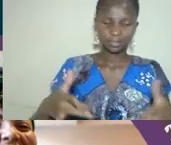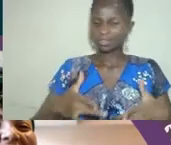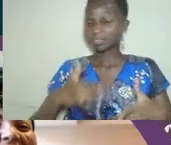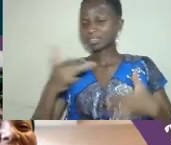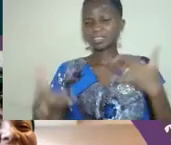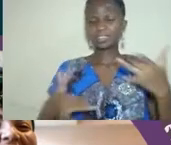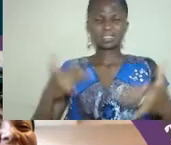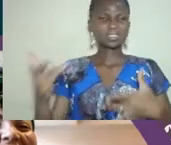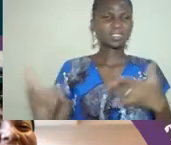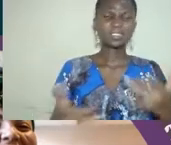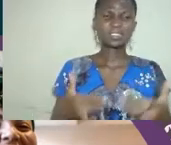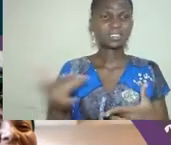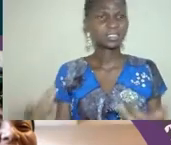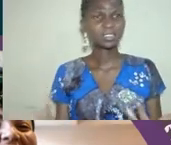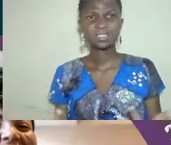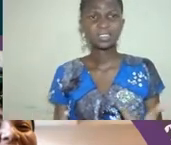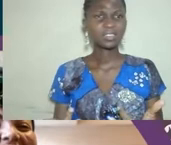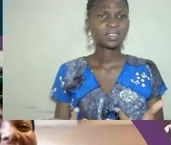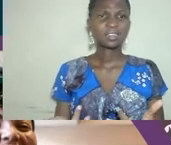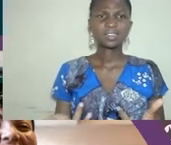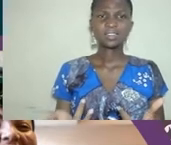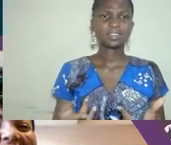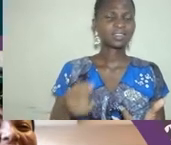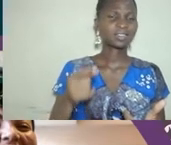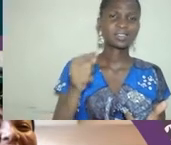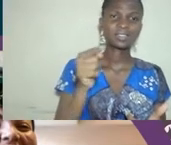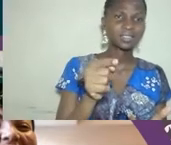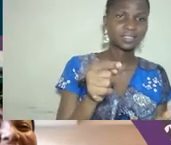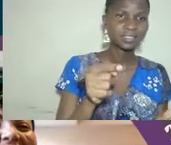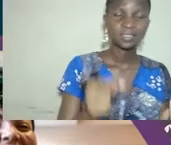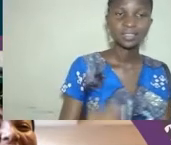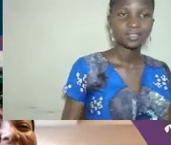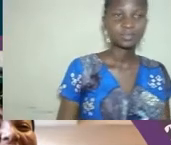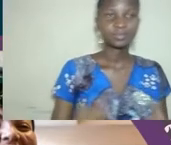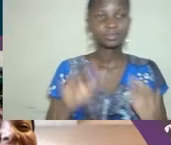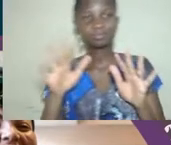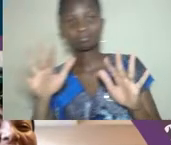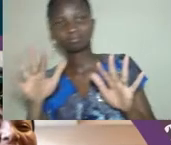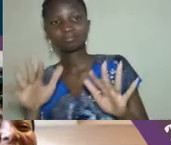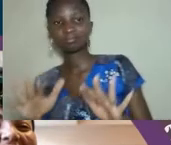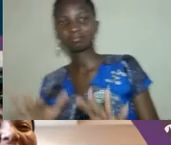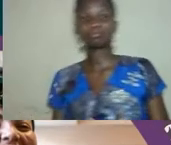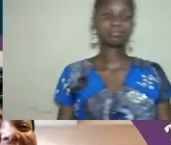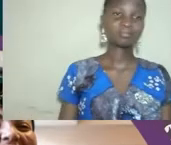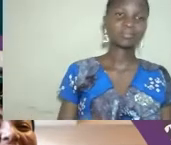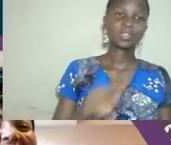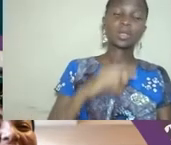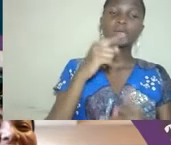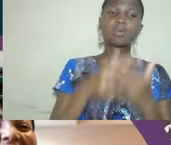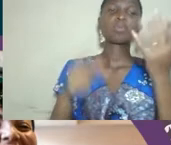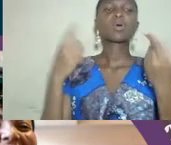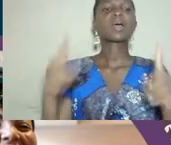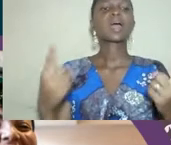what happens when we're not looking at the internalized aspects of oppression and what happens in our own